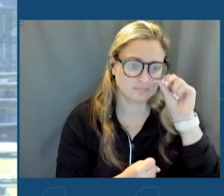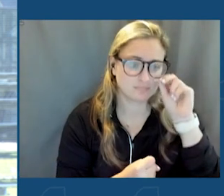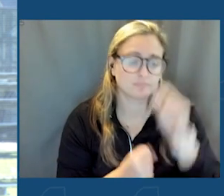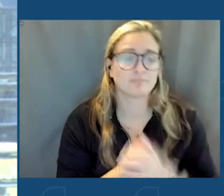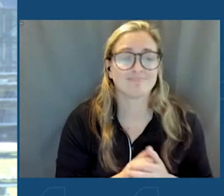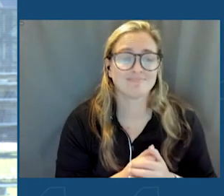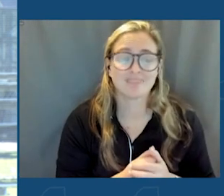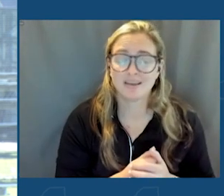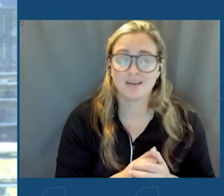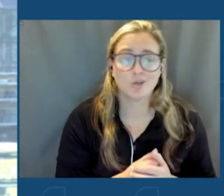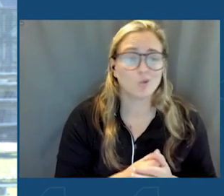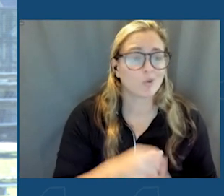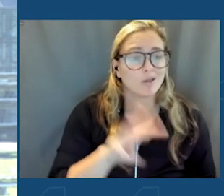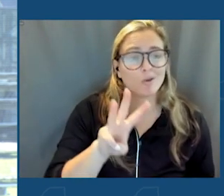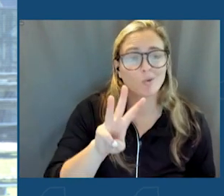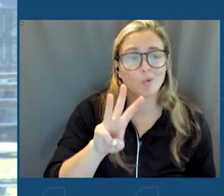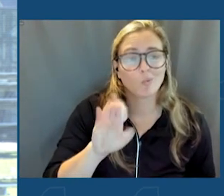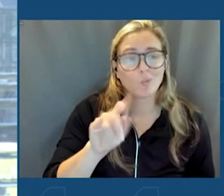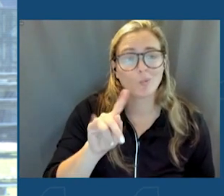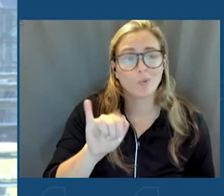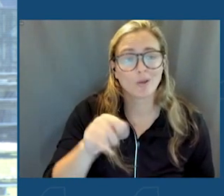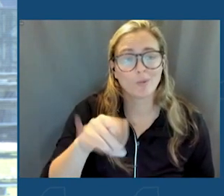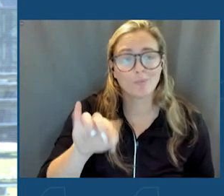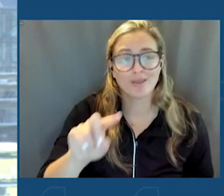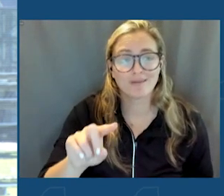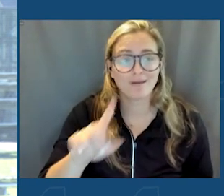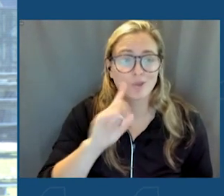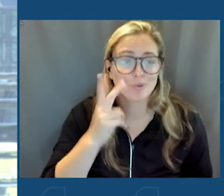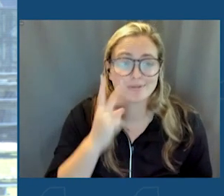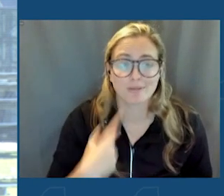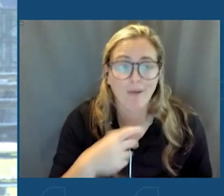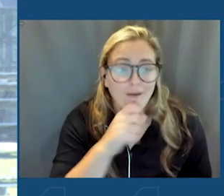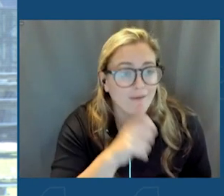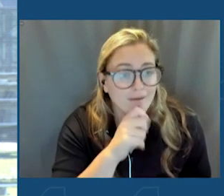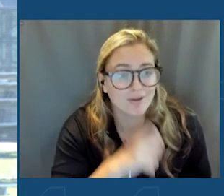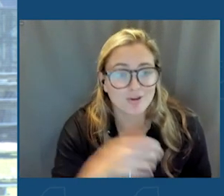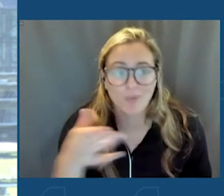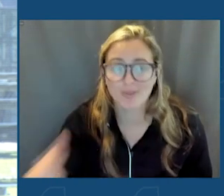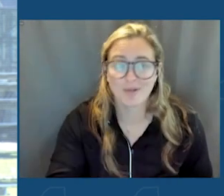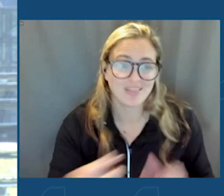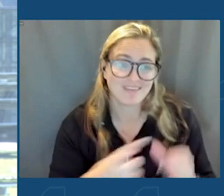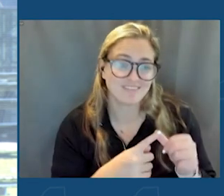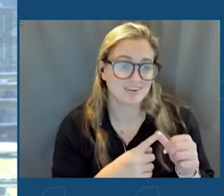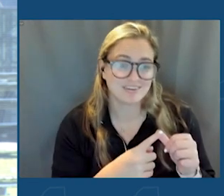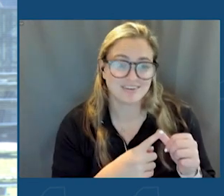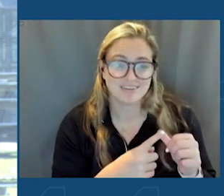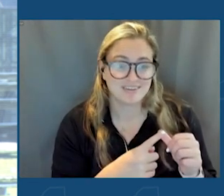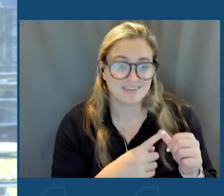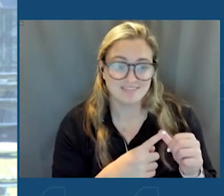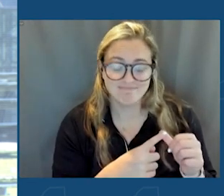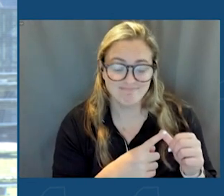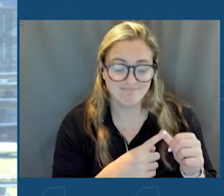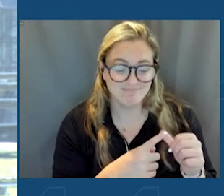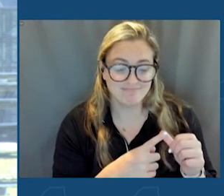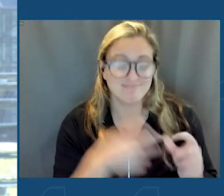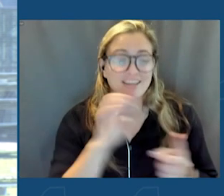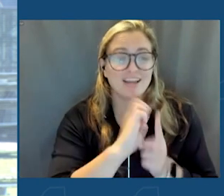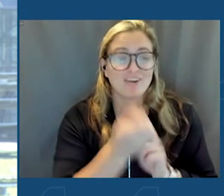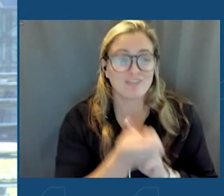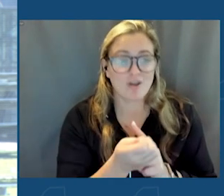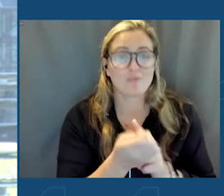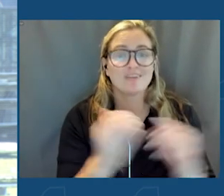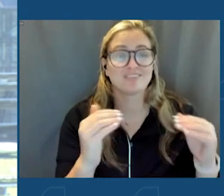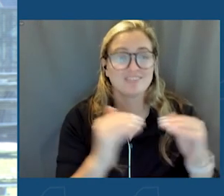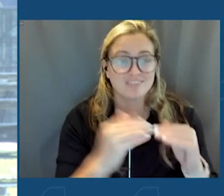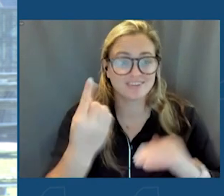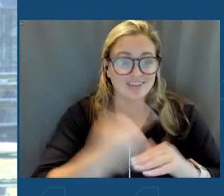look up Wikipedia, you know how old I am. I was there when the first Environmental Justice Day started. We